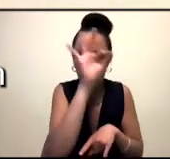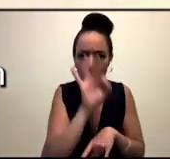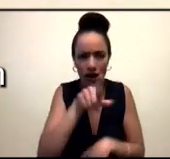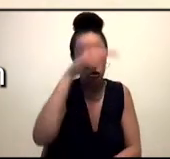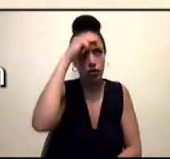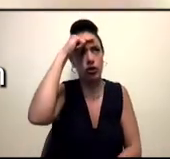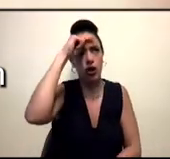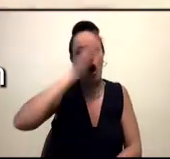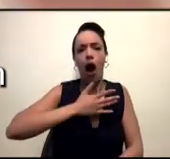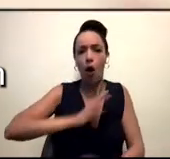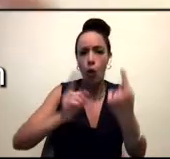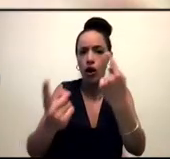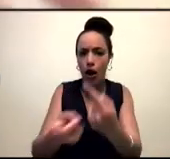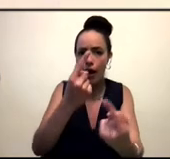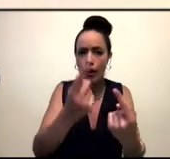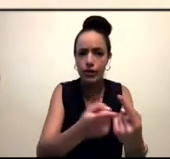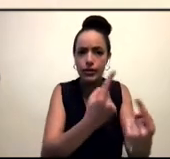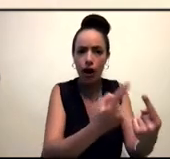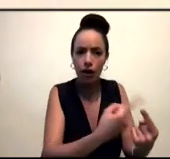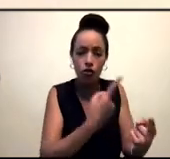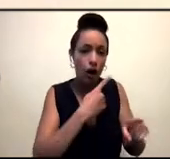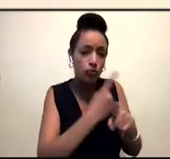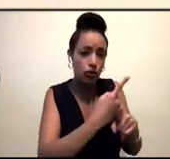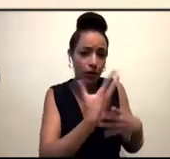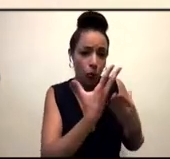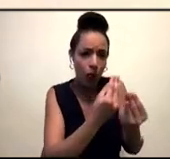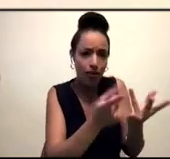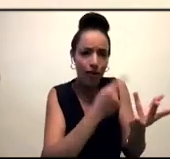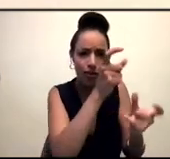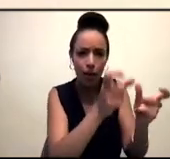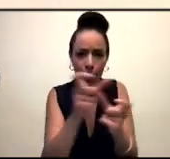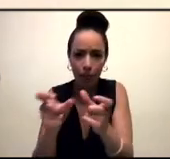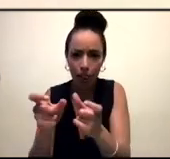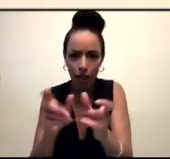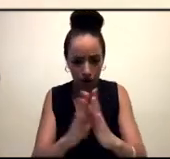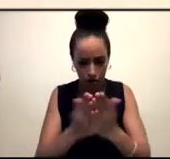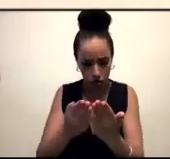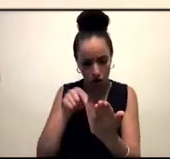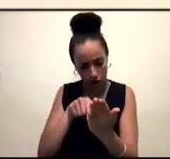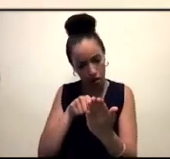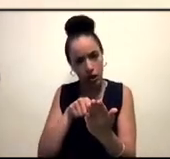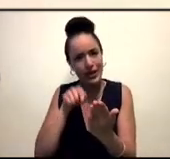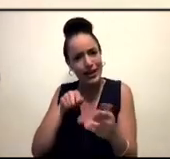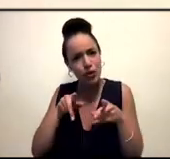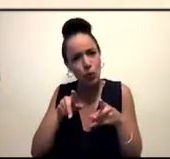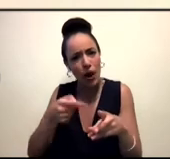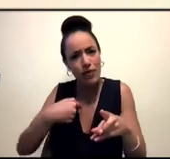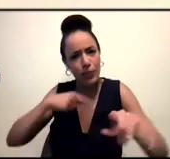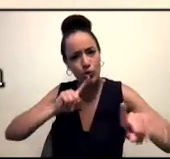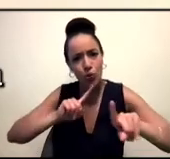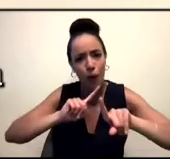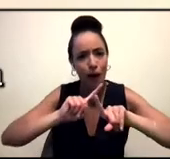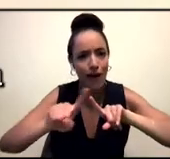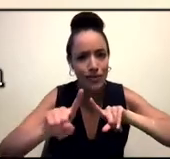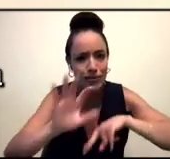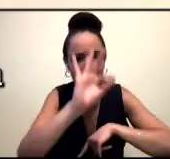that I'm talking about already with other people, and that the novel as a form is a way for me to, like, answer that question and